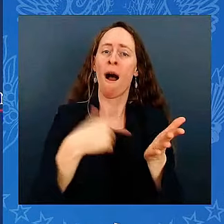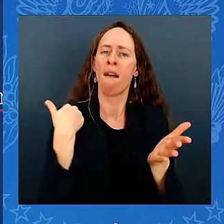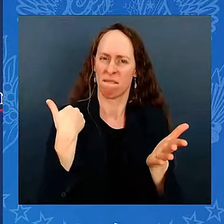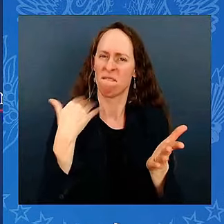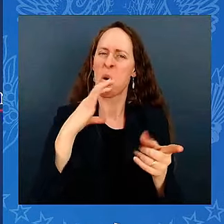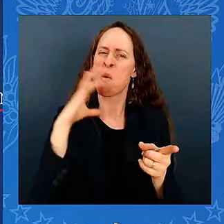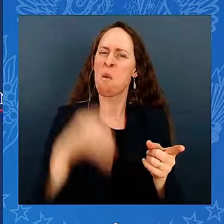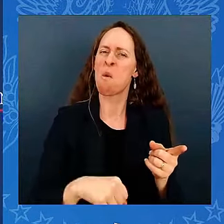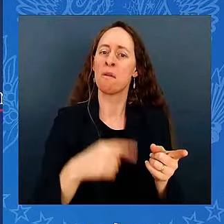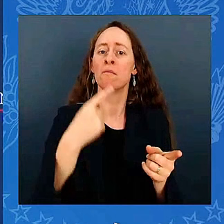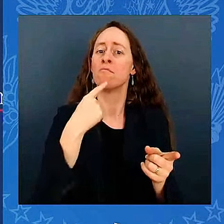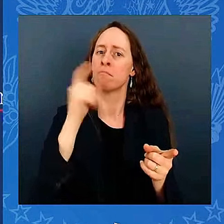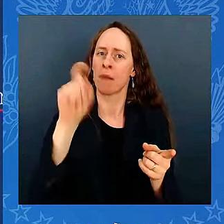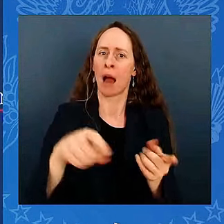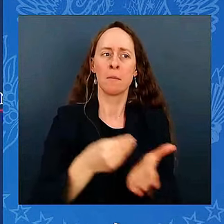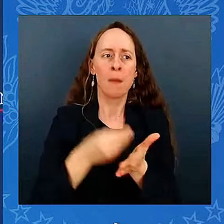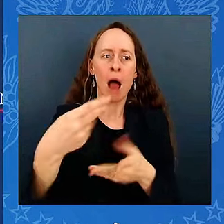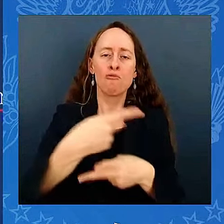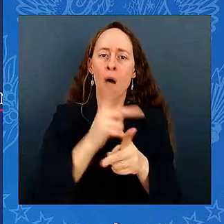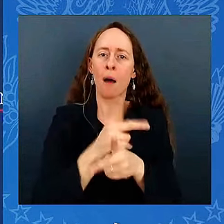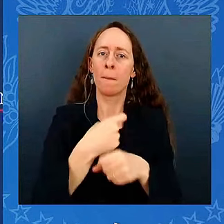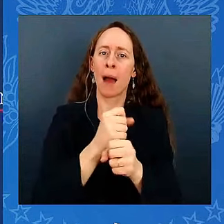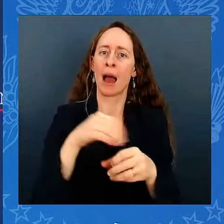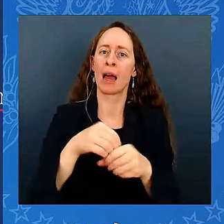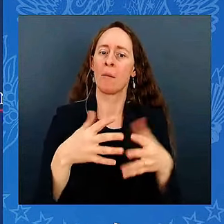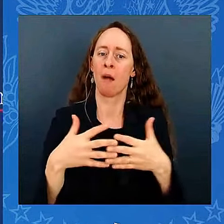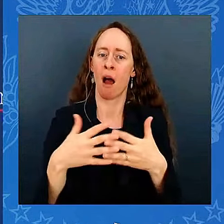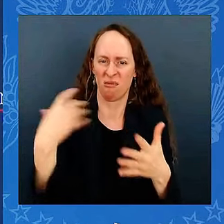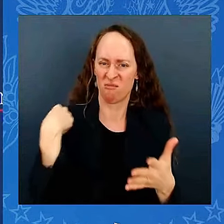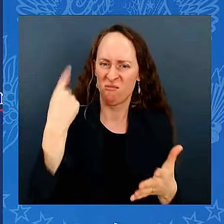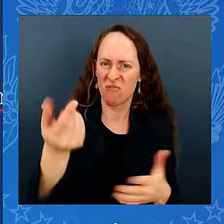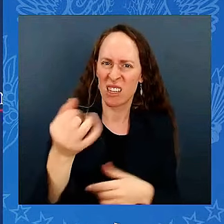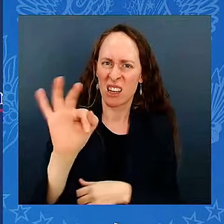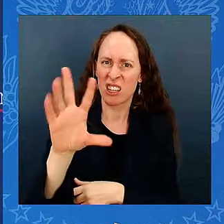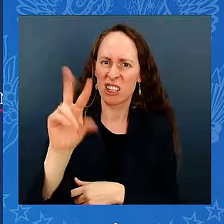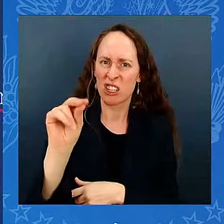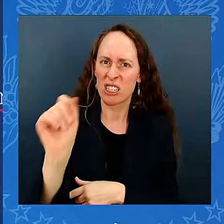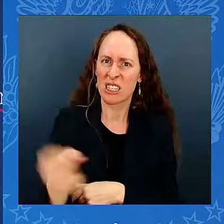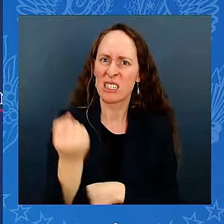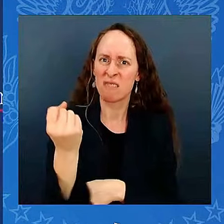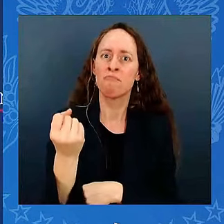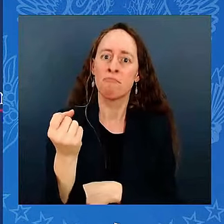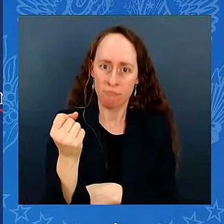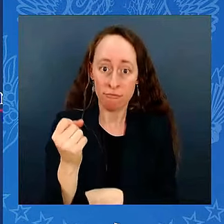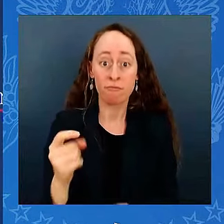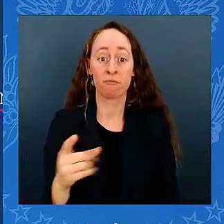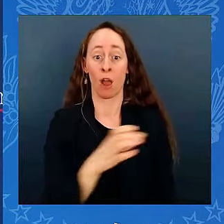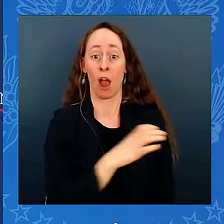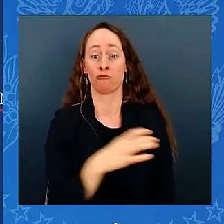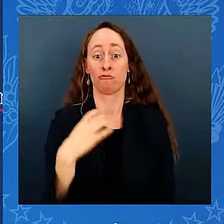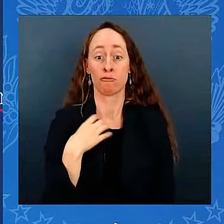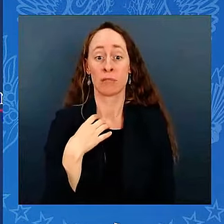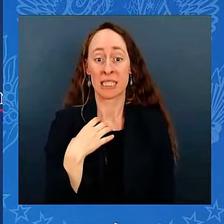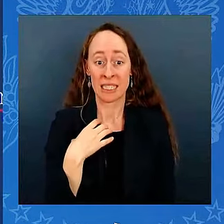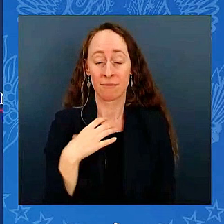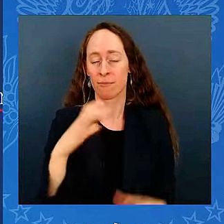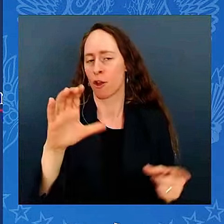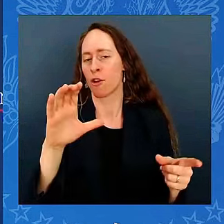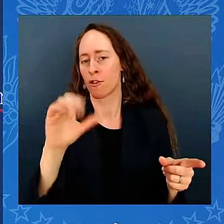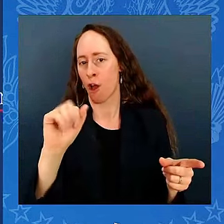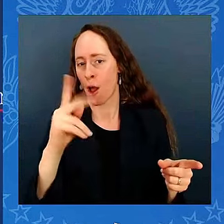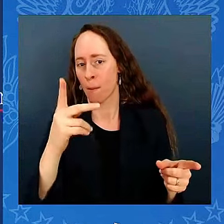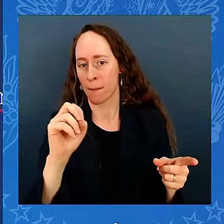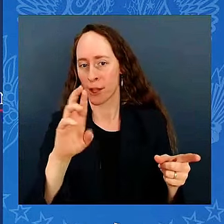Tommy, excuse me — Congressman Carper, my buddy — I didn't realize that when they wrote the law in 33